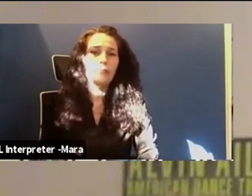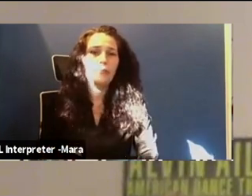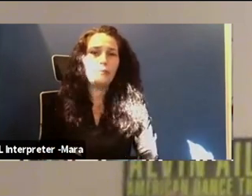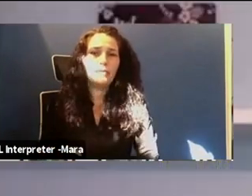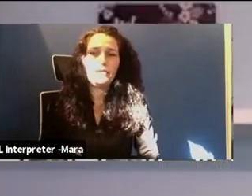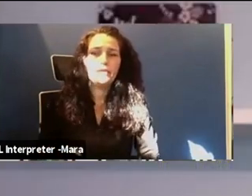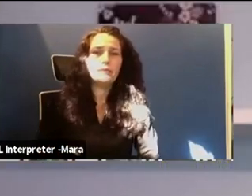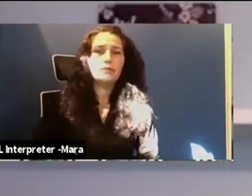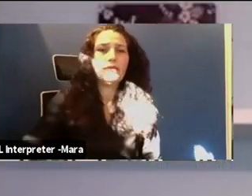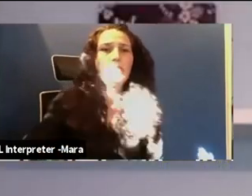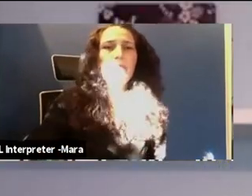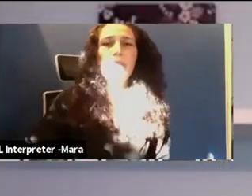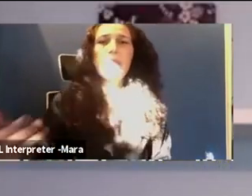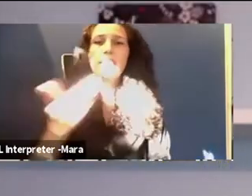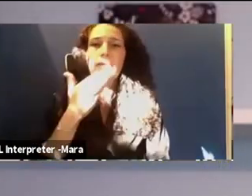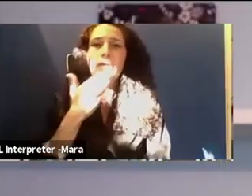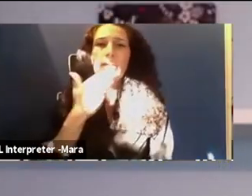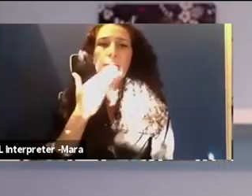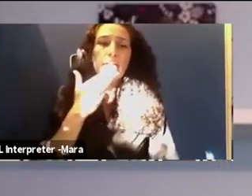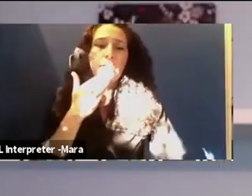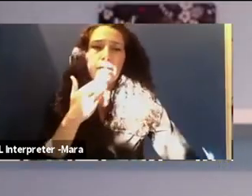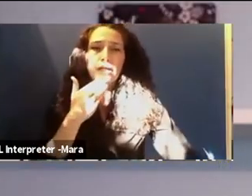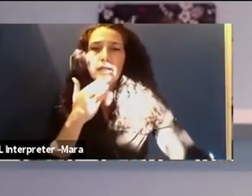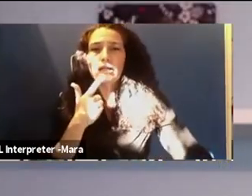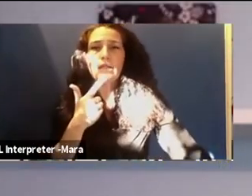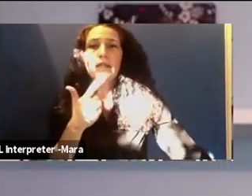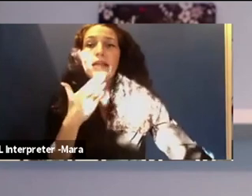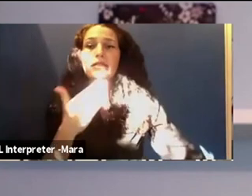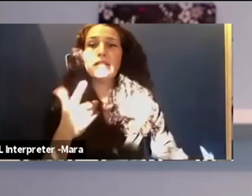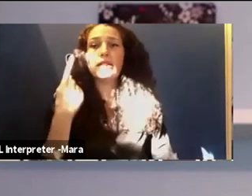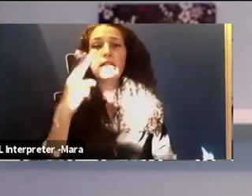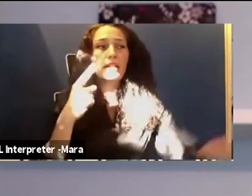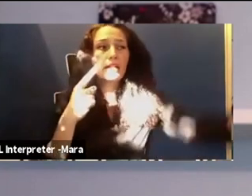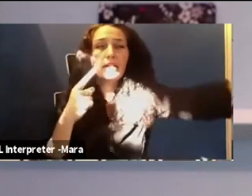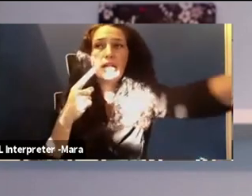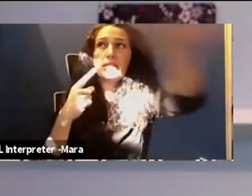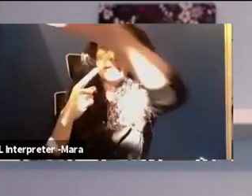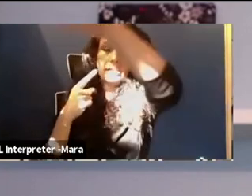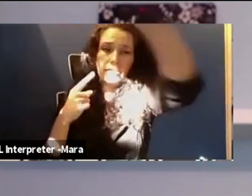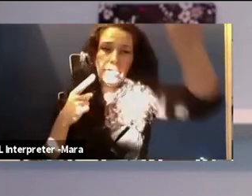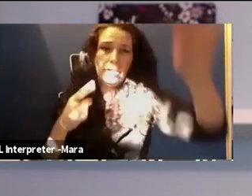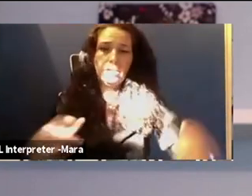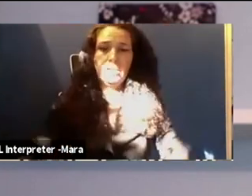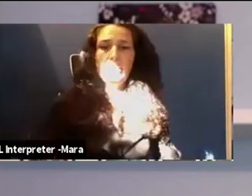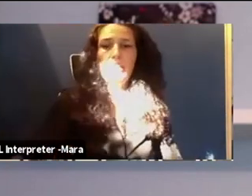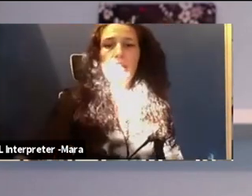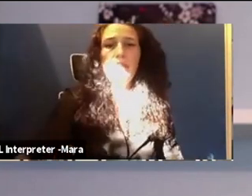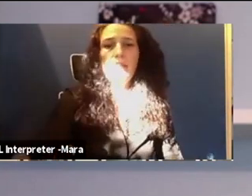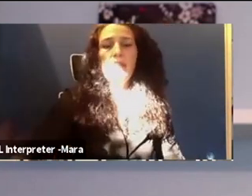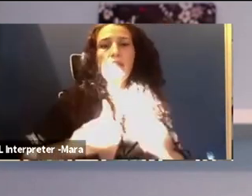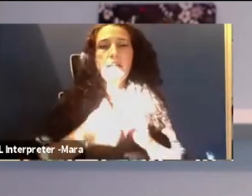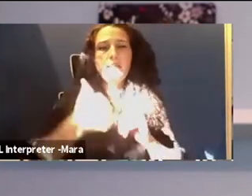Thanks for adding that. Vivian is also asking for Dr. Dilworth, how are you able to merge professional dancing,